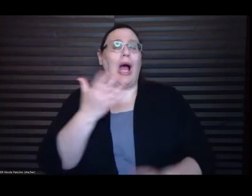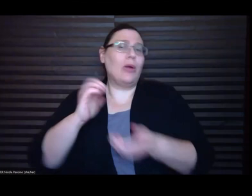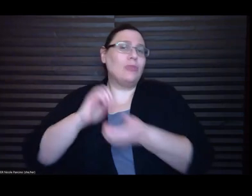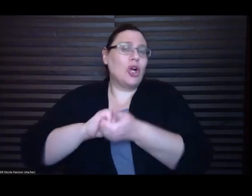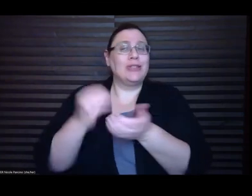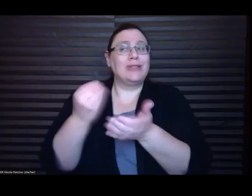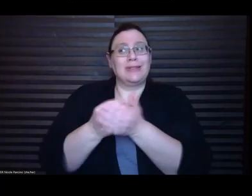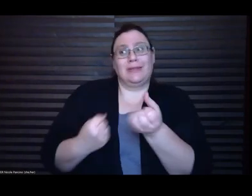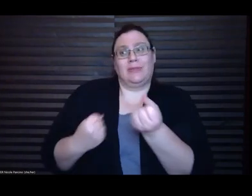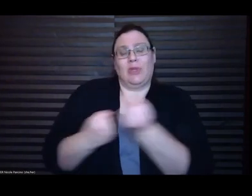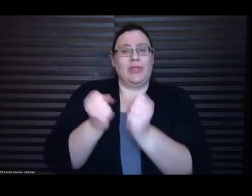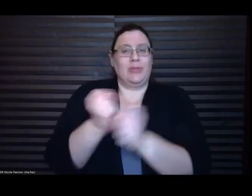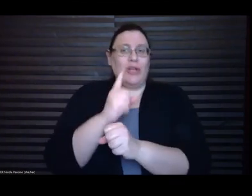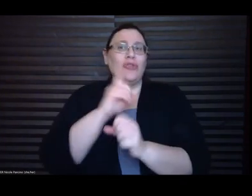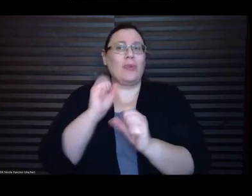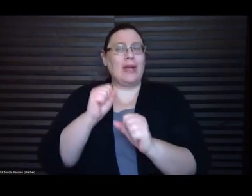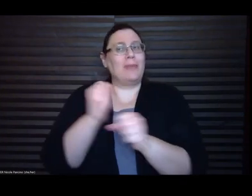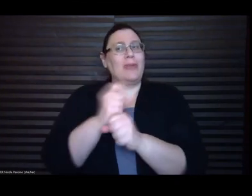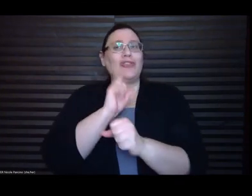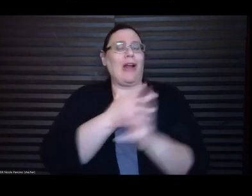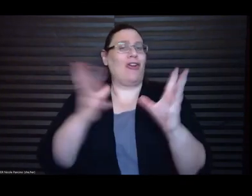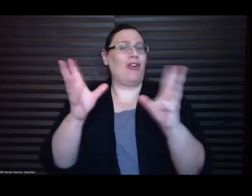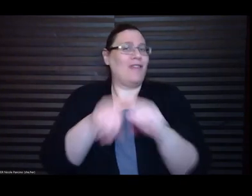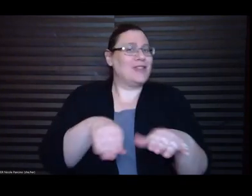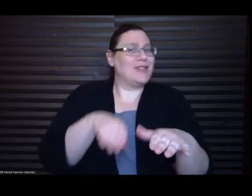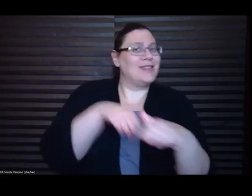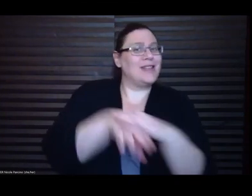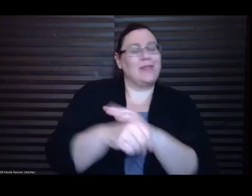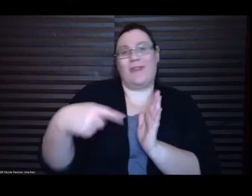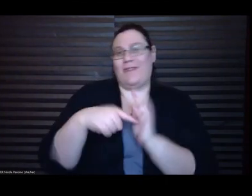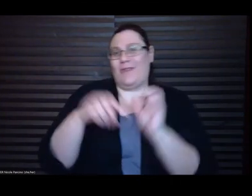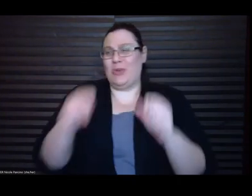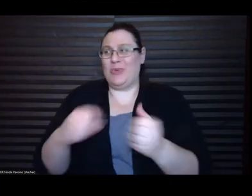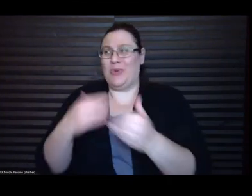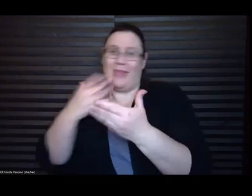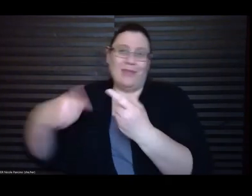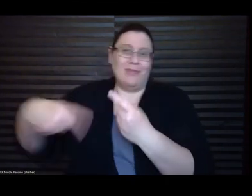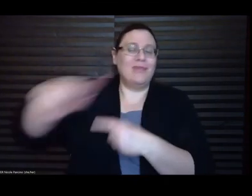you to all of our conference sponsors and partners for their support and participation.